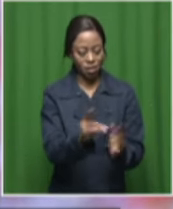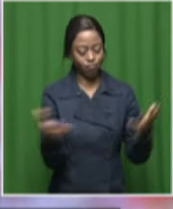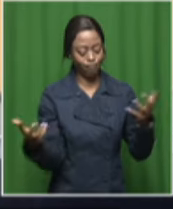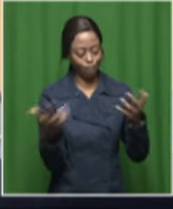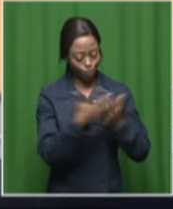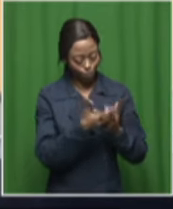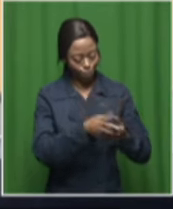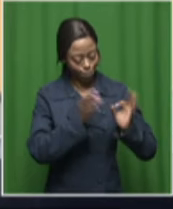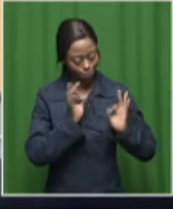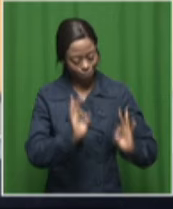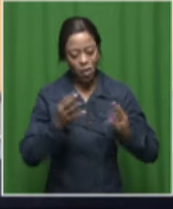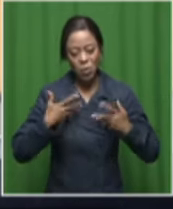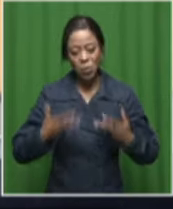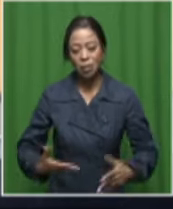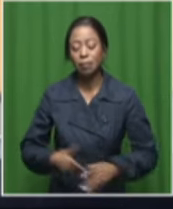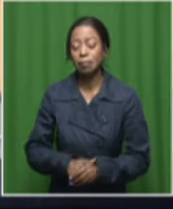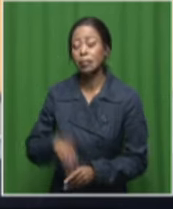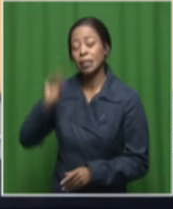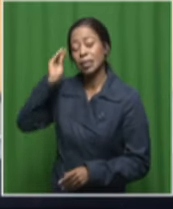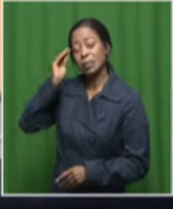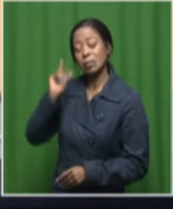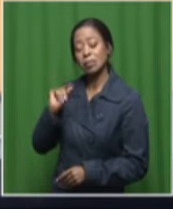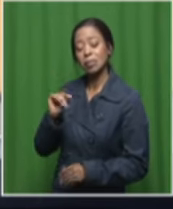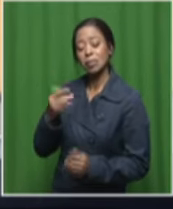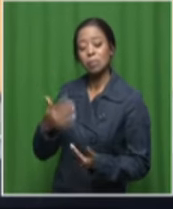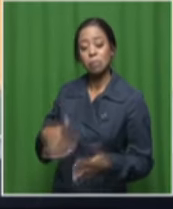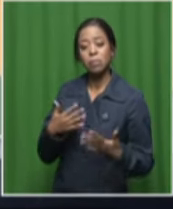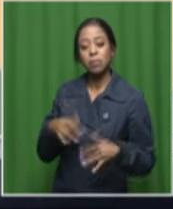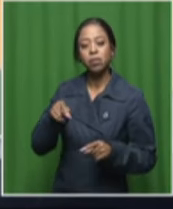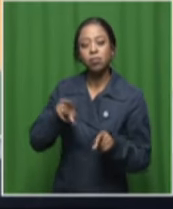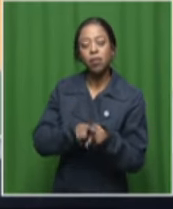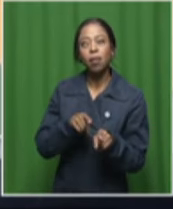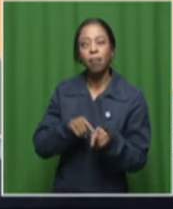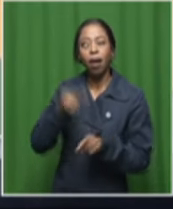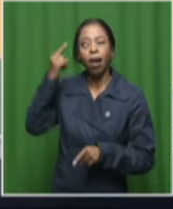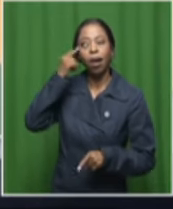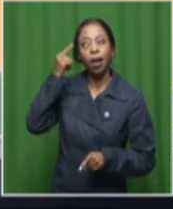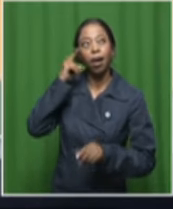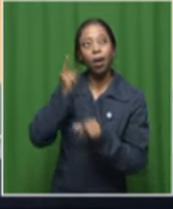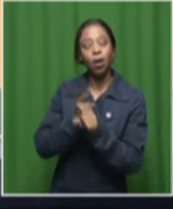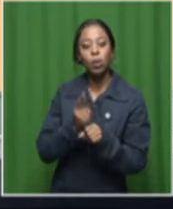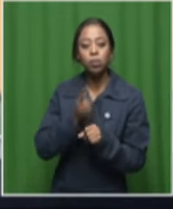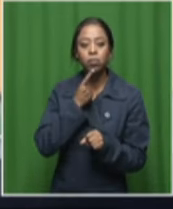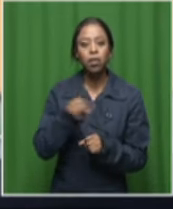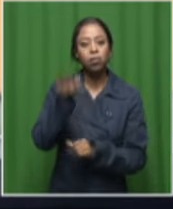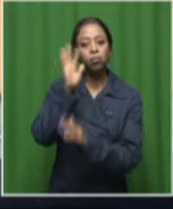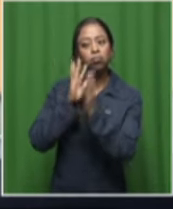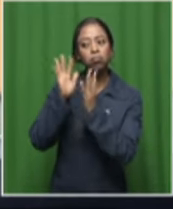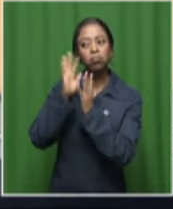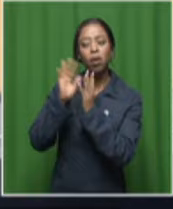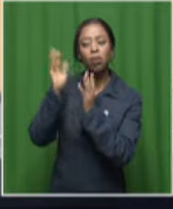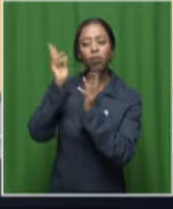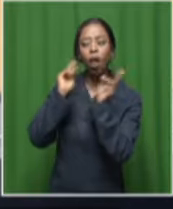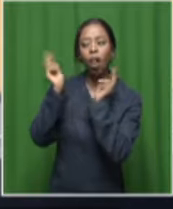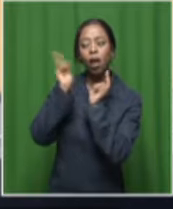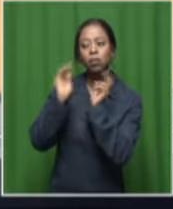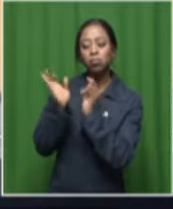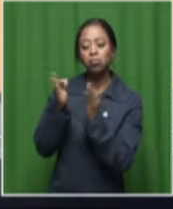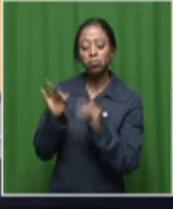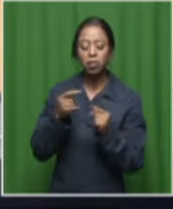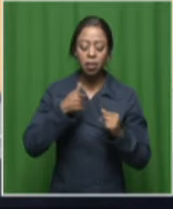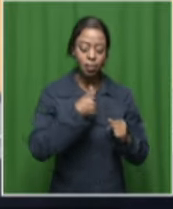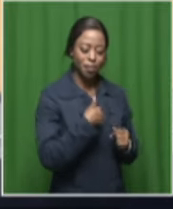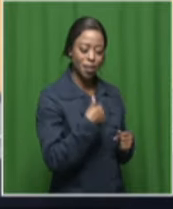And that's so interesting because I often wonder about artists, you know, when you listen to music as opposed to when I